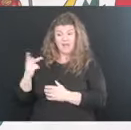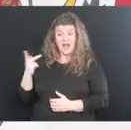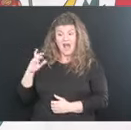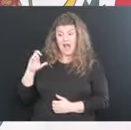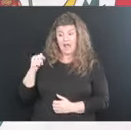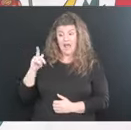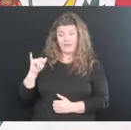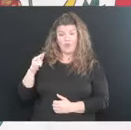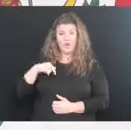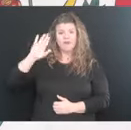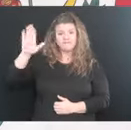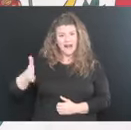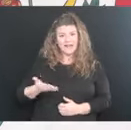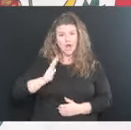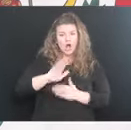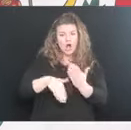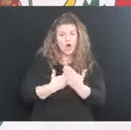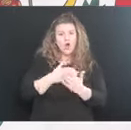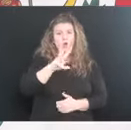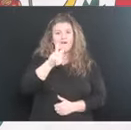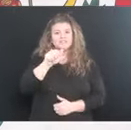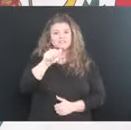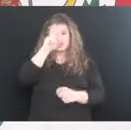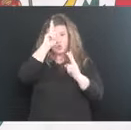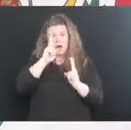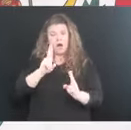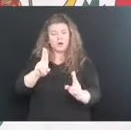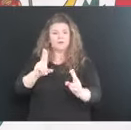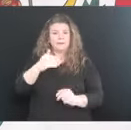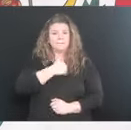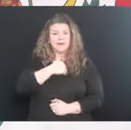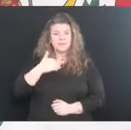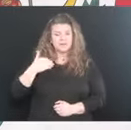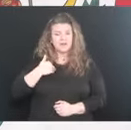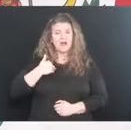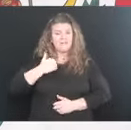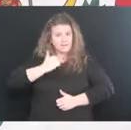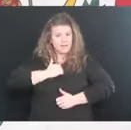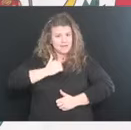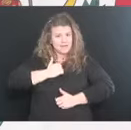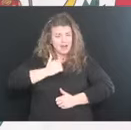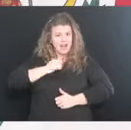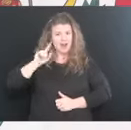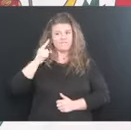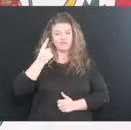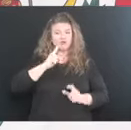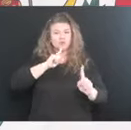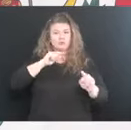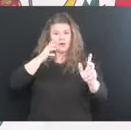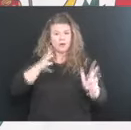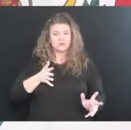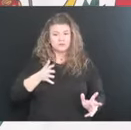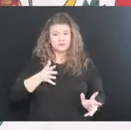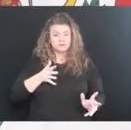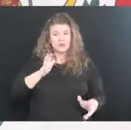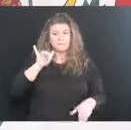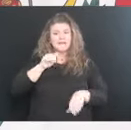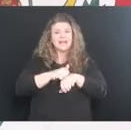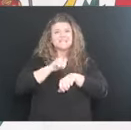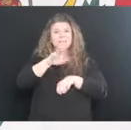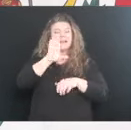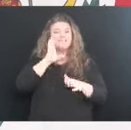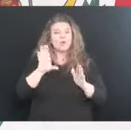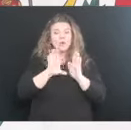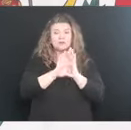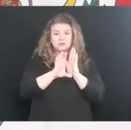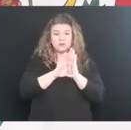all West Virginians to honor the members of our military and our first responders by submitting photos